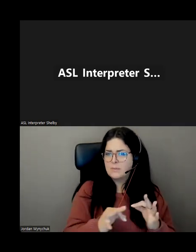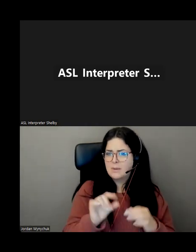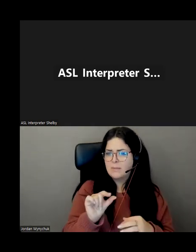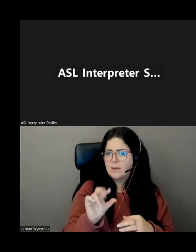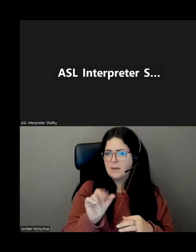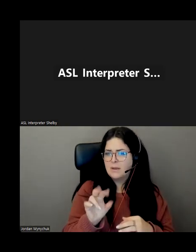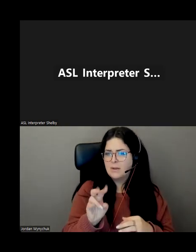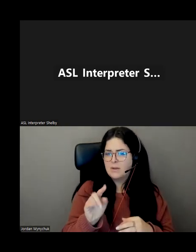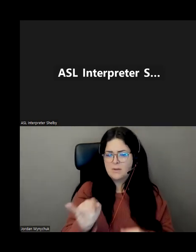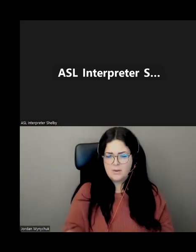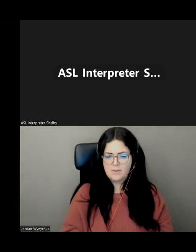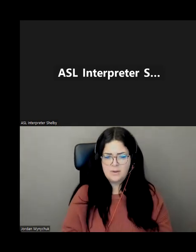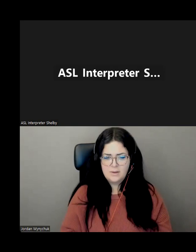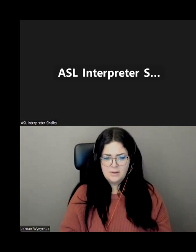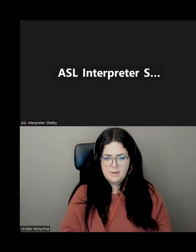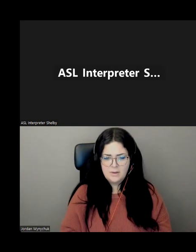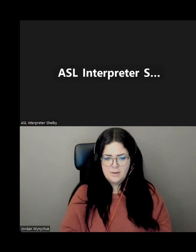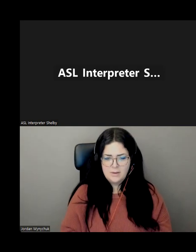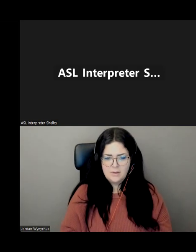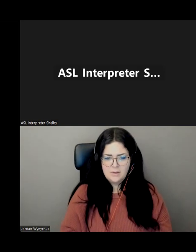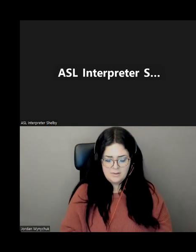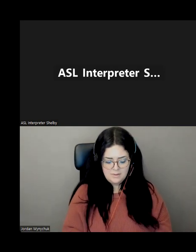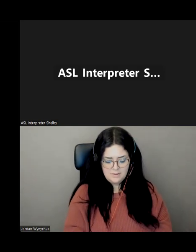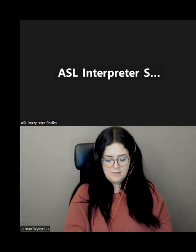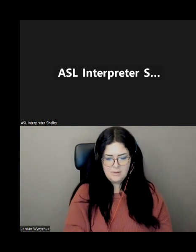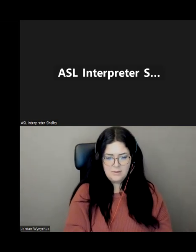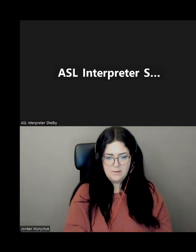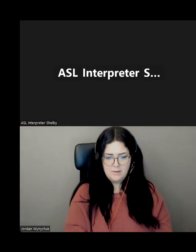if you're comfortable if you're not comfortable that's quite all right